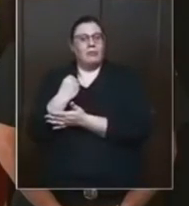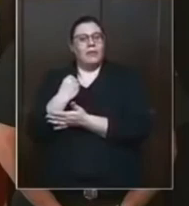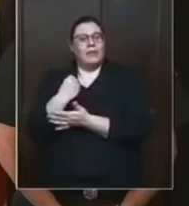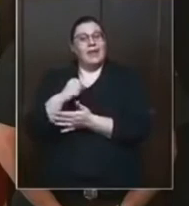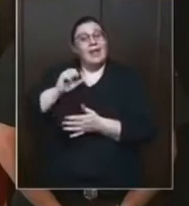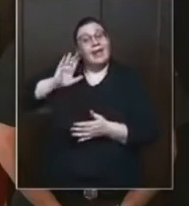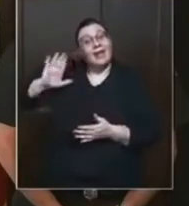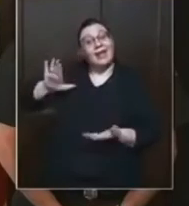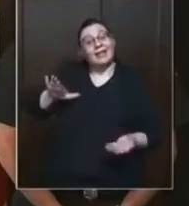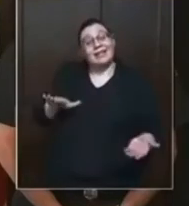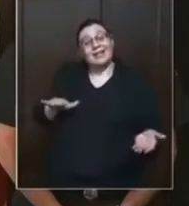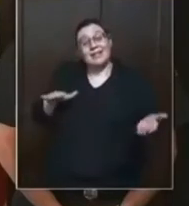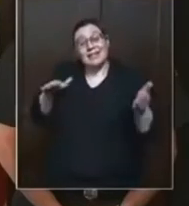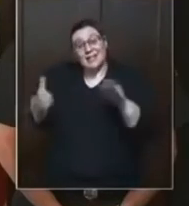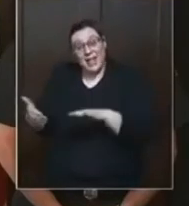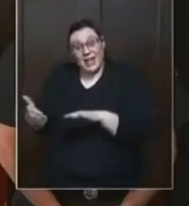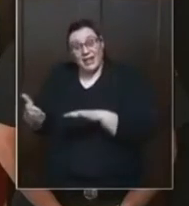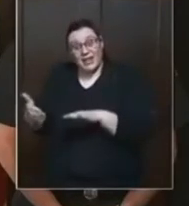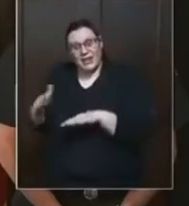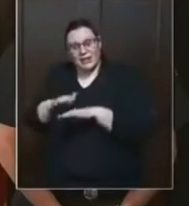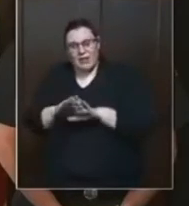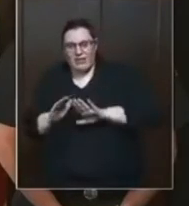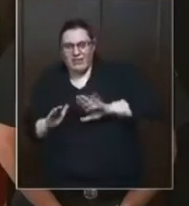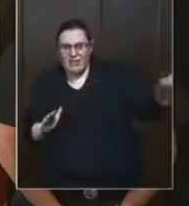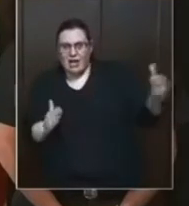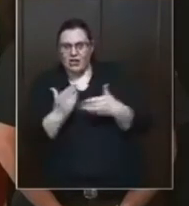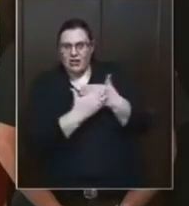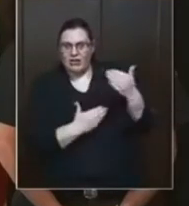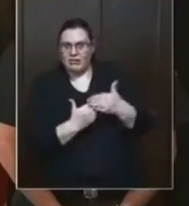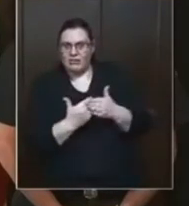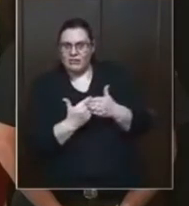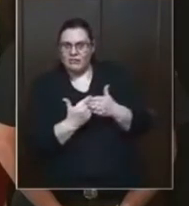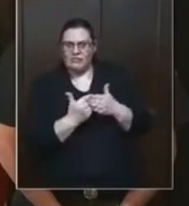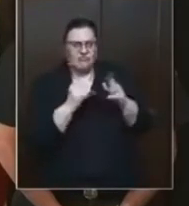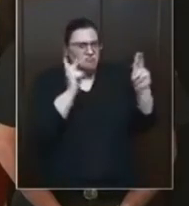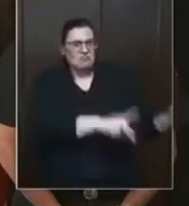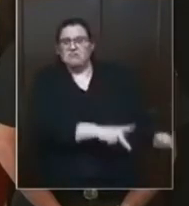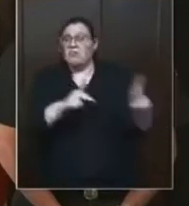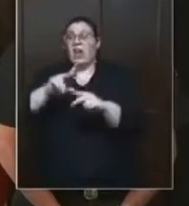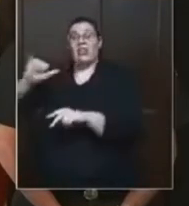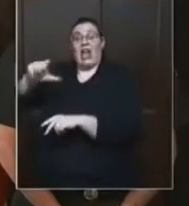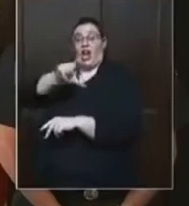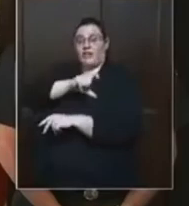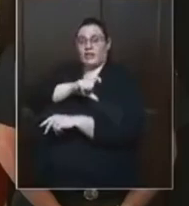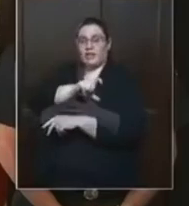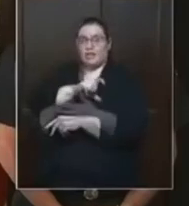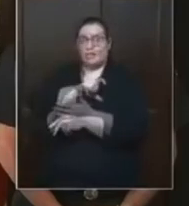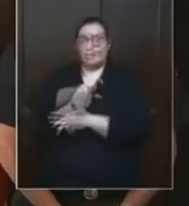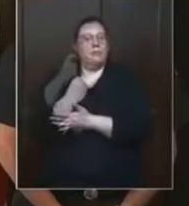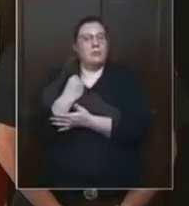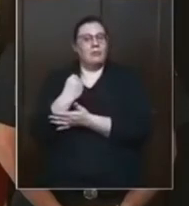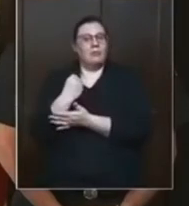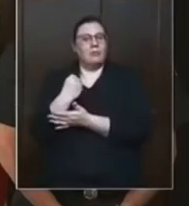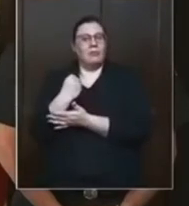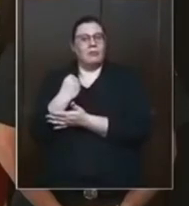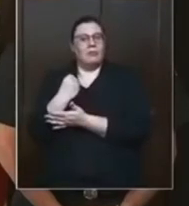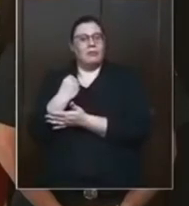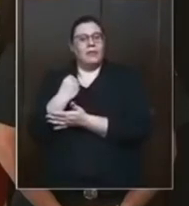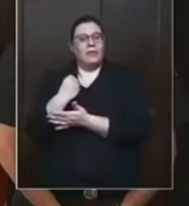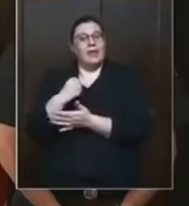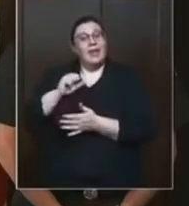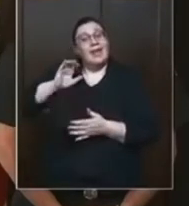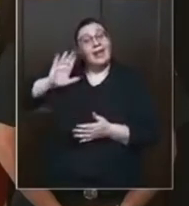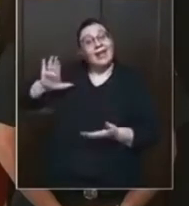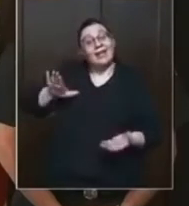Yahweh, and His Son, who the world called Jesus Christ. We know Him as Yahweh Shai. And definitely double honors to the great men, the heroes, the leaders, the teachers,